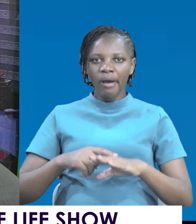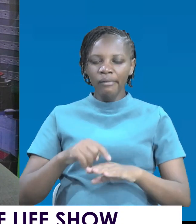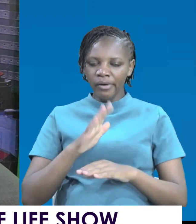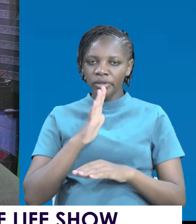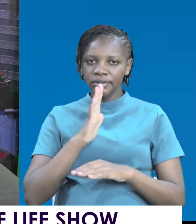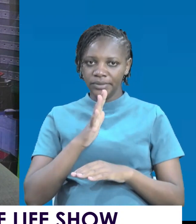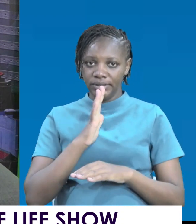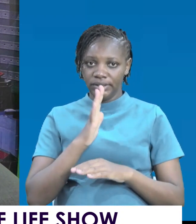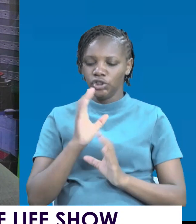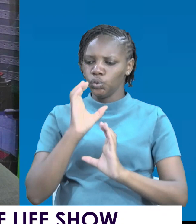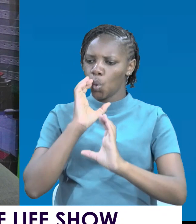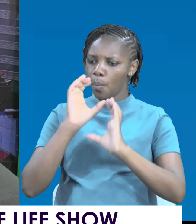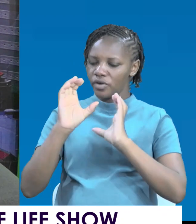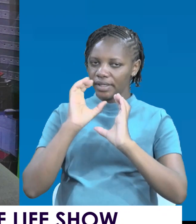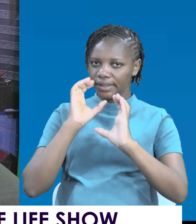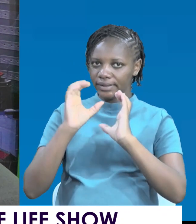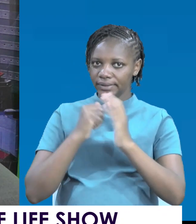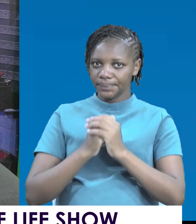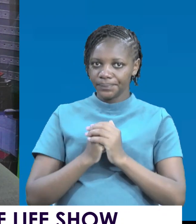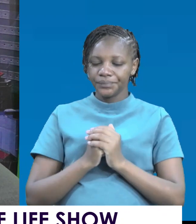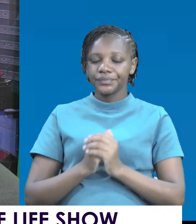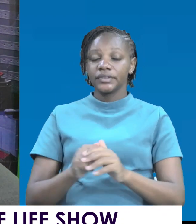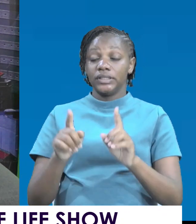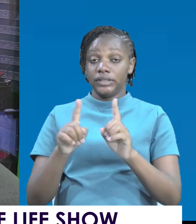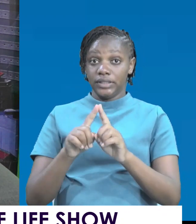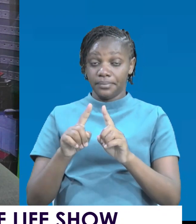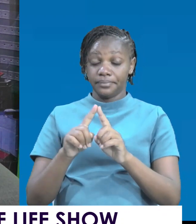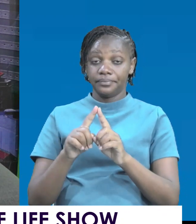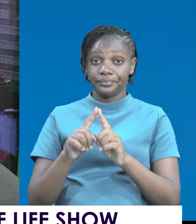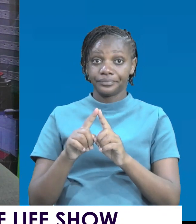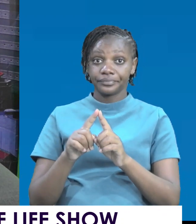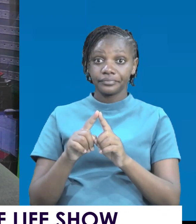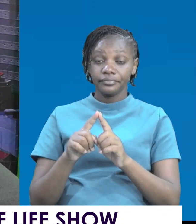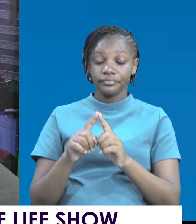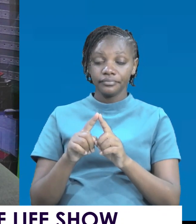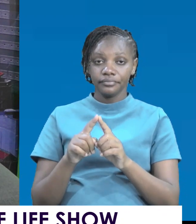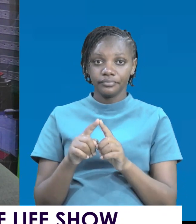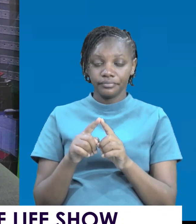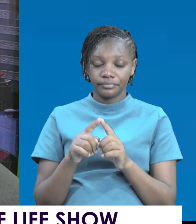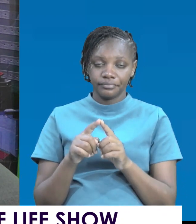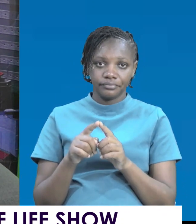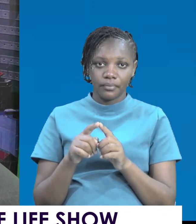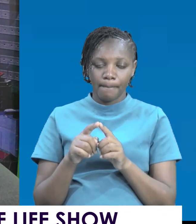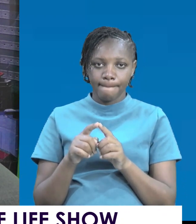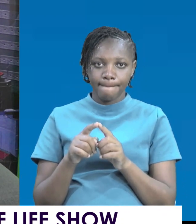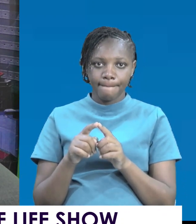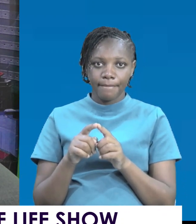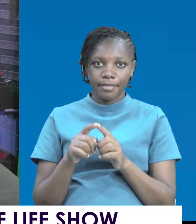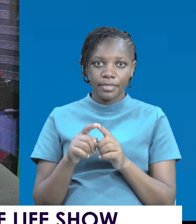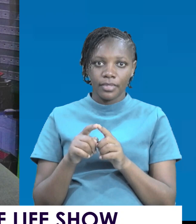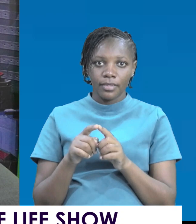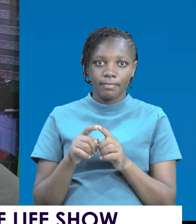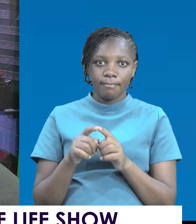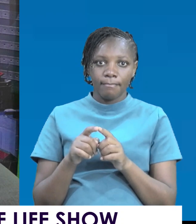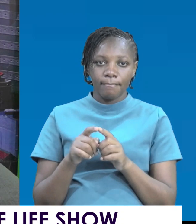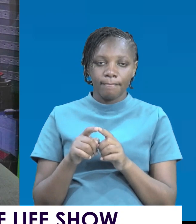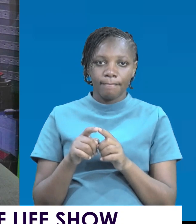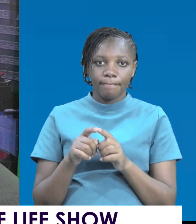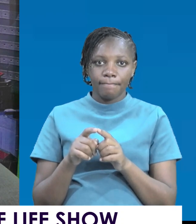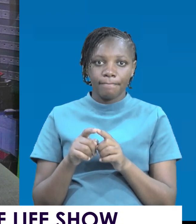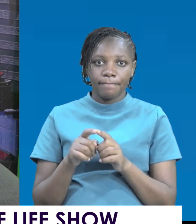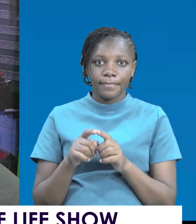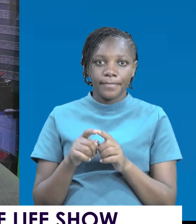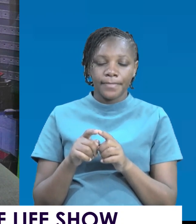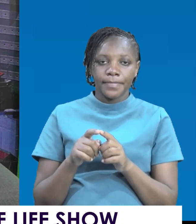to communicate. You are giving them time, you know, to be who they